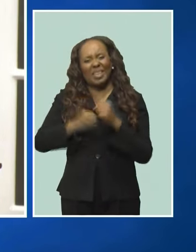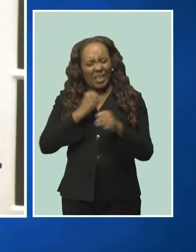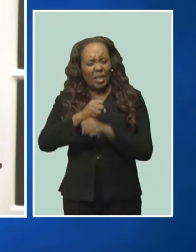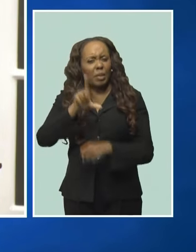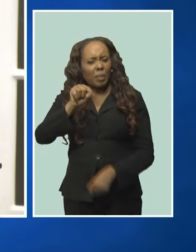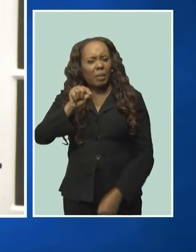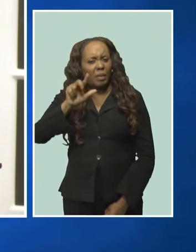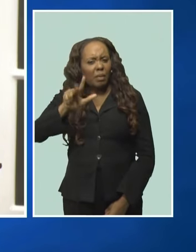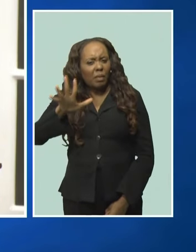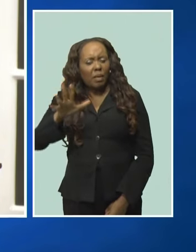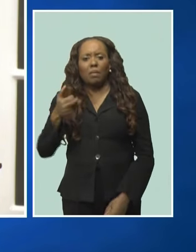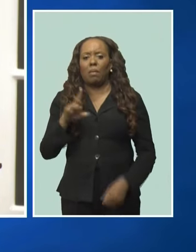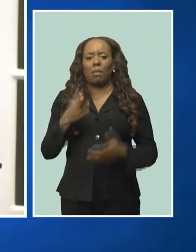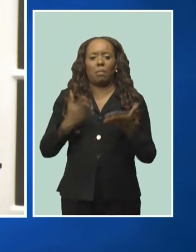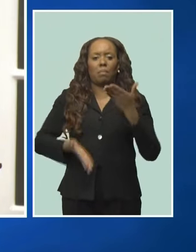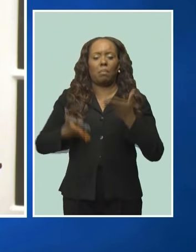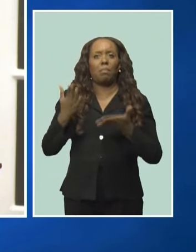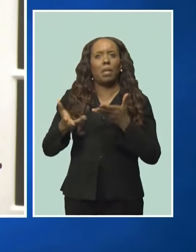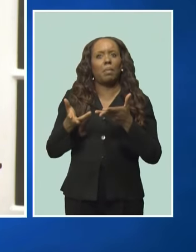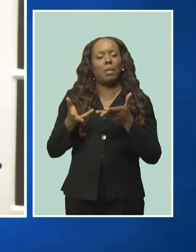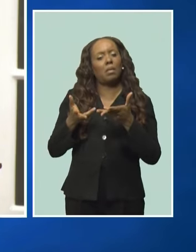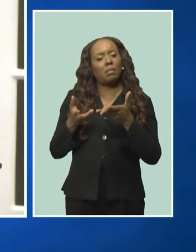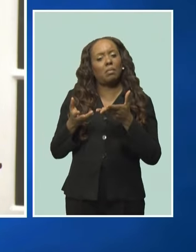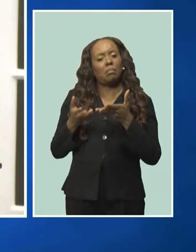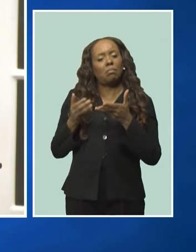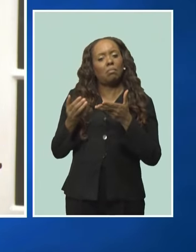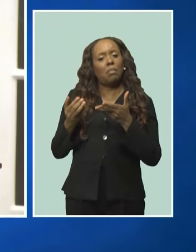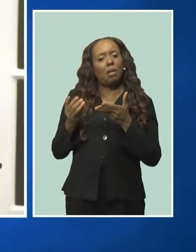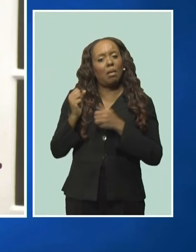international partners, by a soon date thereafter.